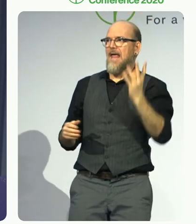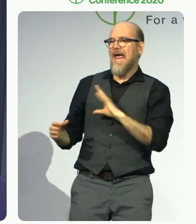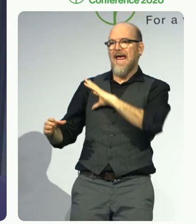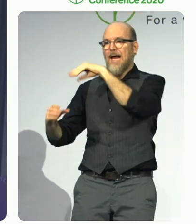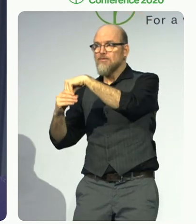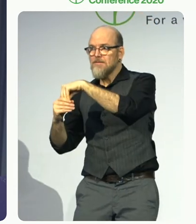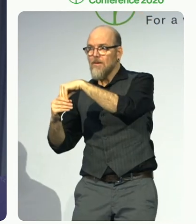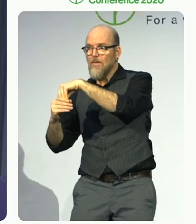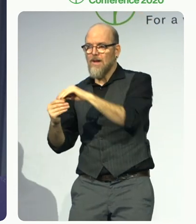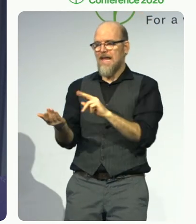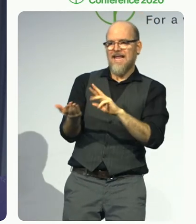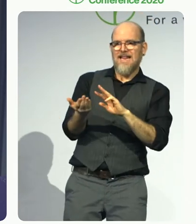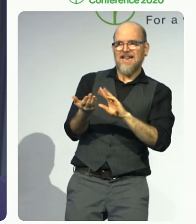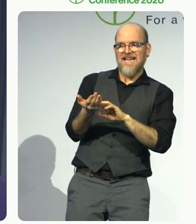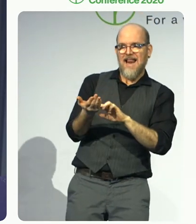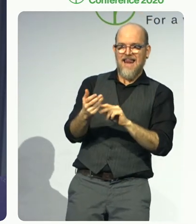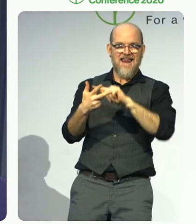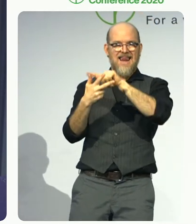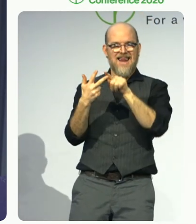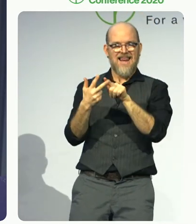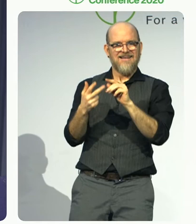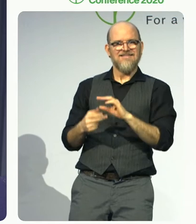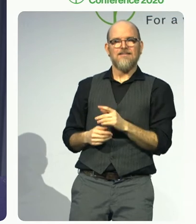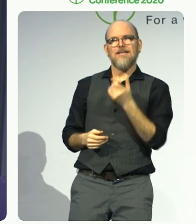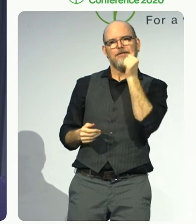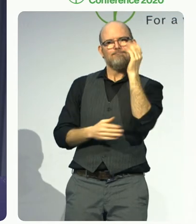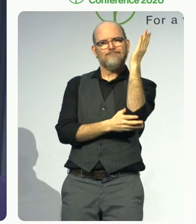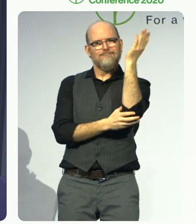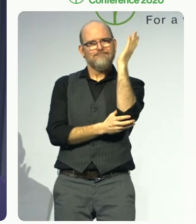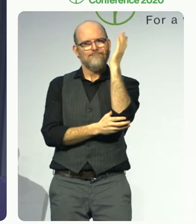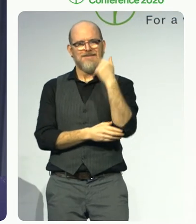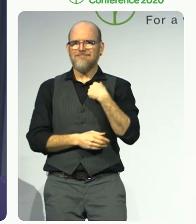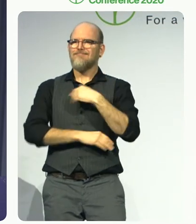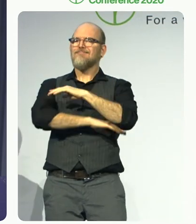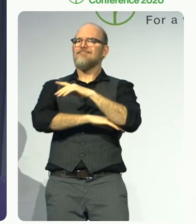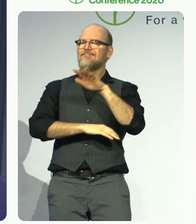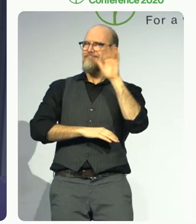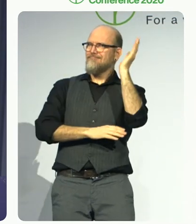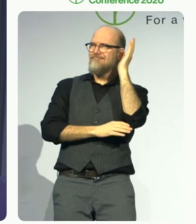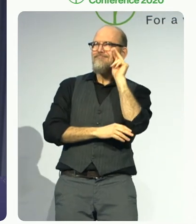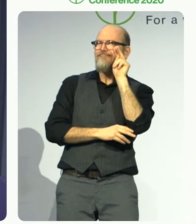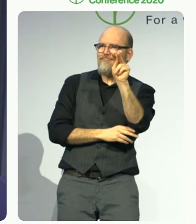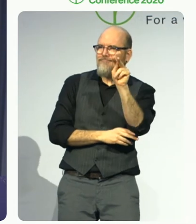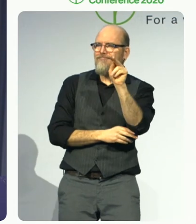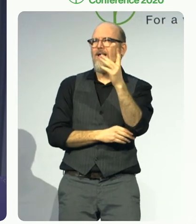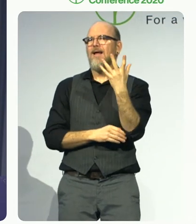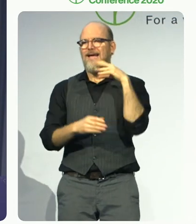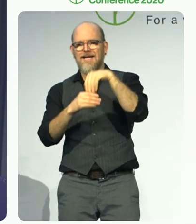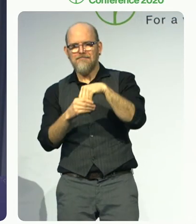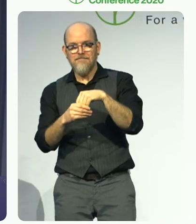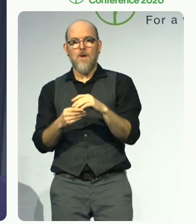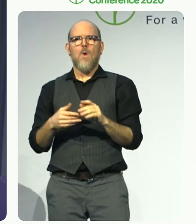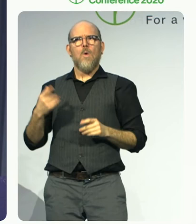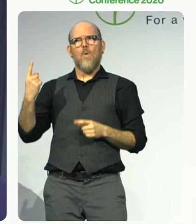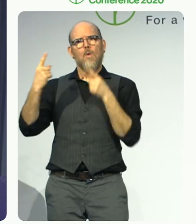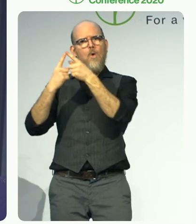in the parliament. On one hand, these projects help break down barriers, while at the same time they also